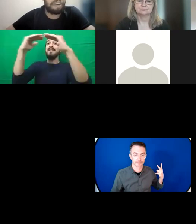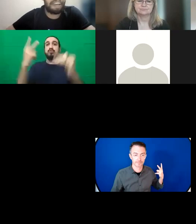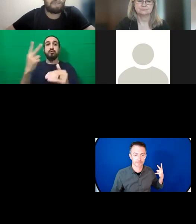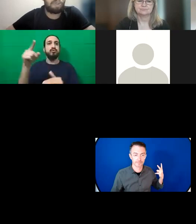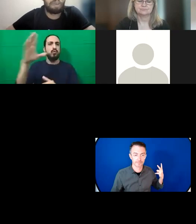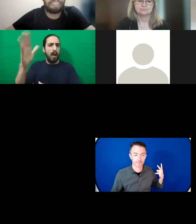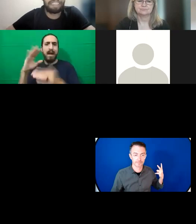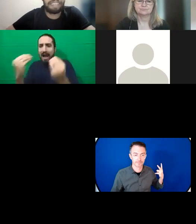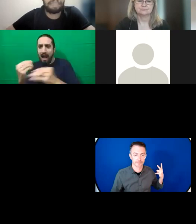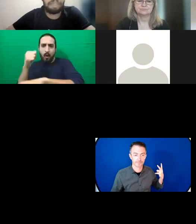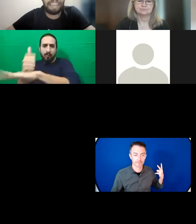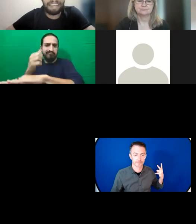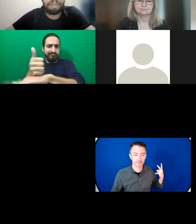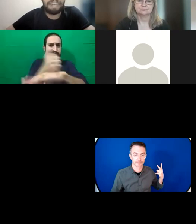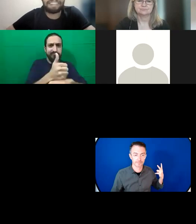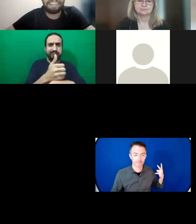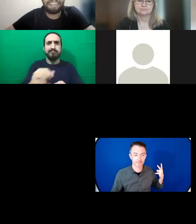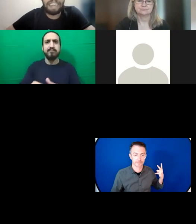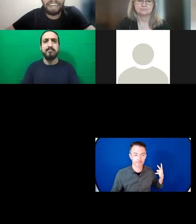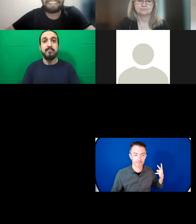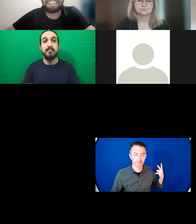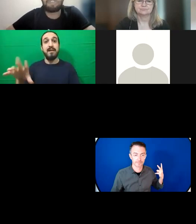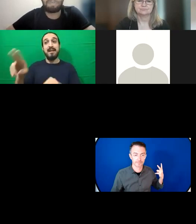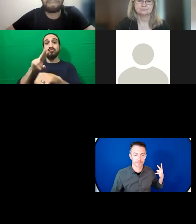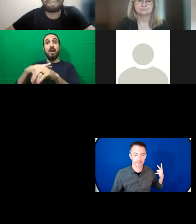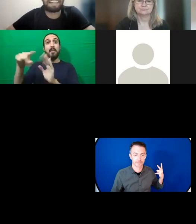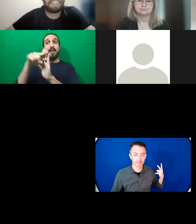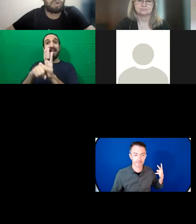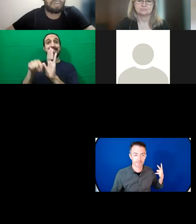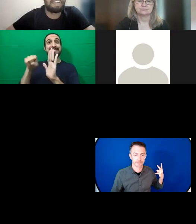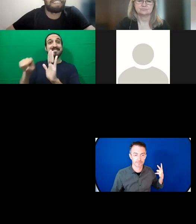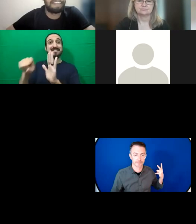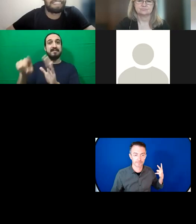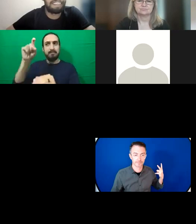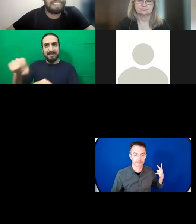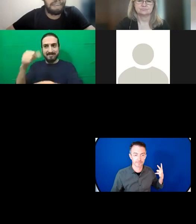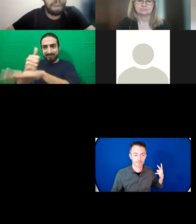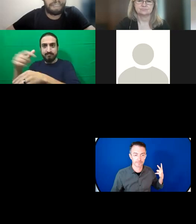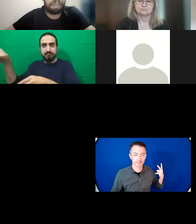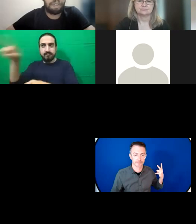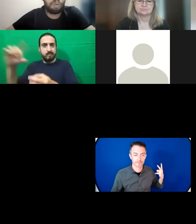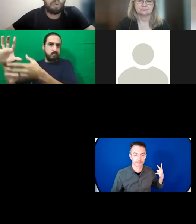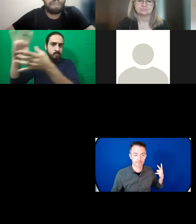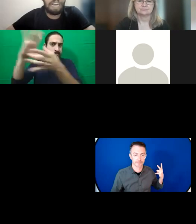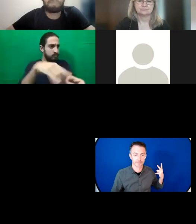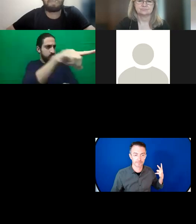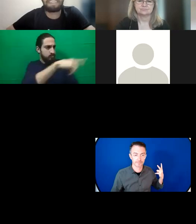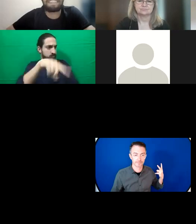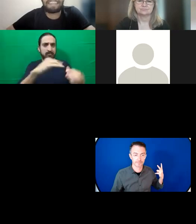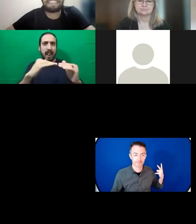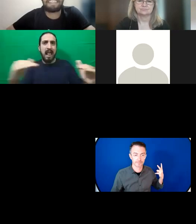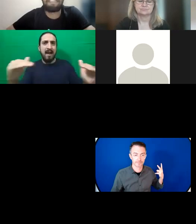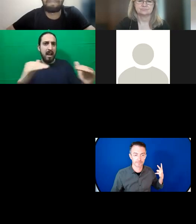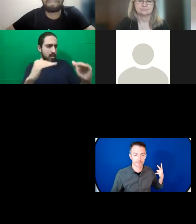are shaped around globally accepted agreements the urgency to implement at the local level is imperative we must